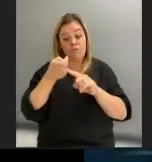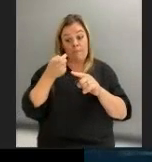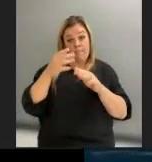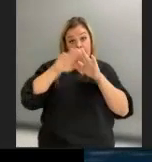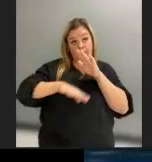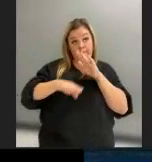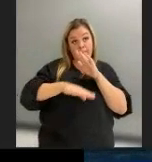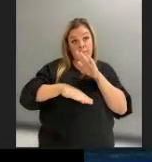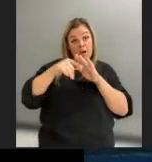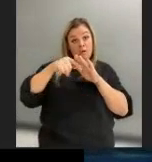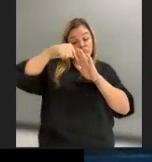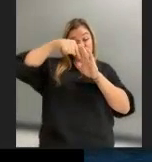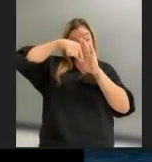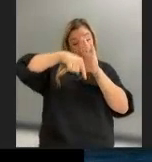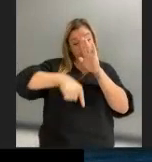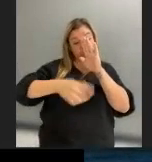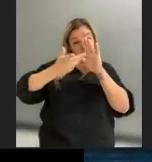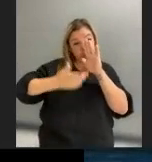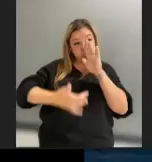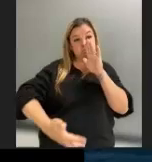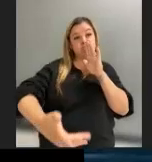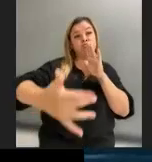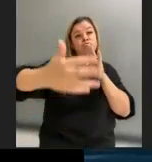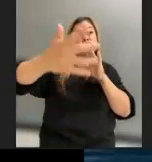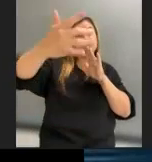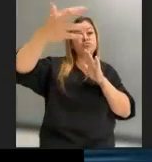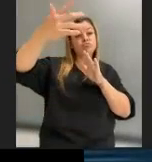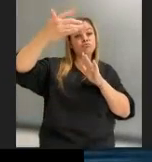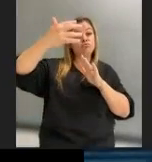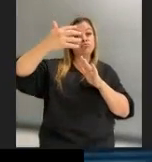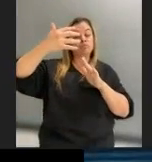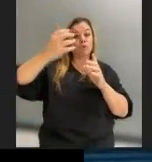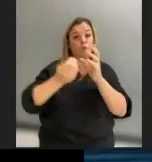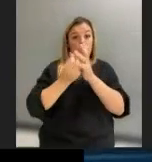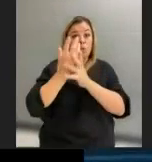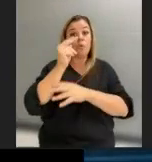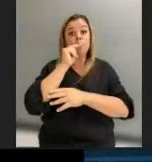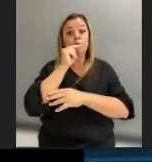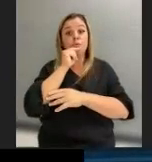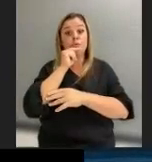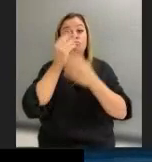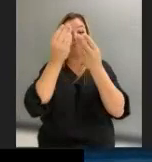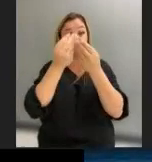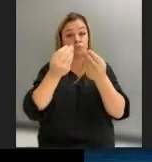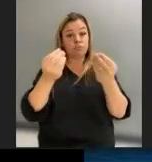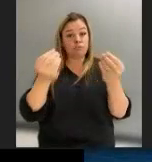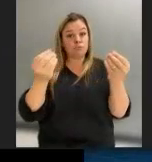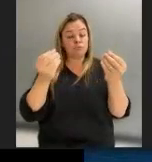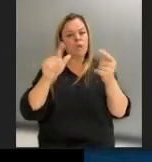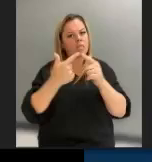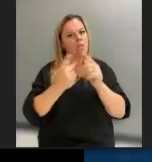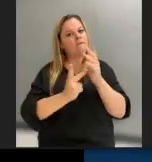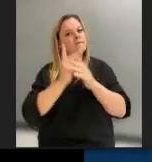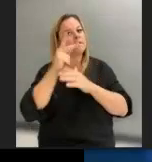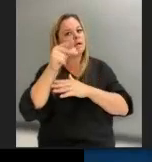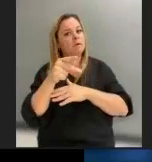Phytoplankton are fertilized. They grow, the nutrients are depleted, the phytoplankton die